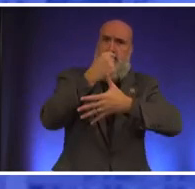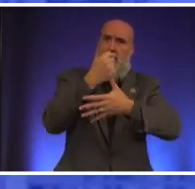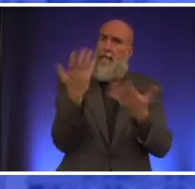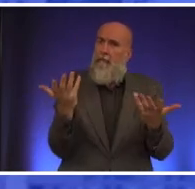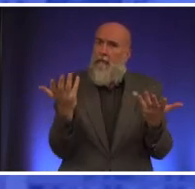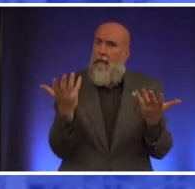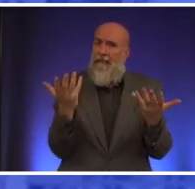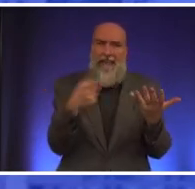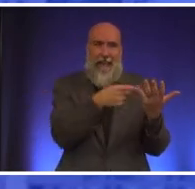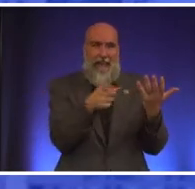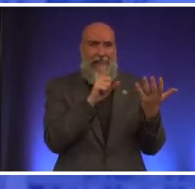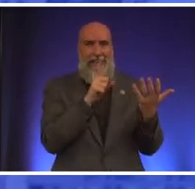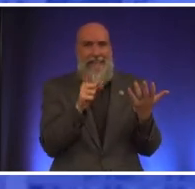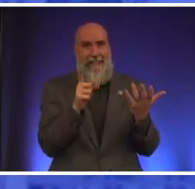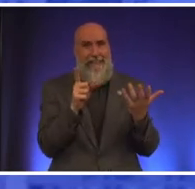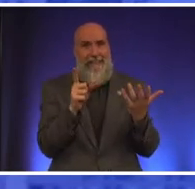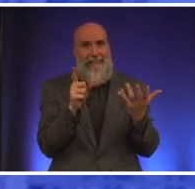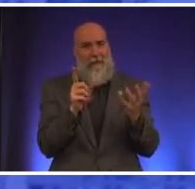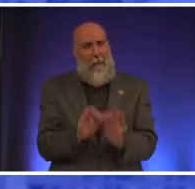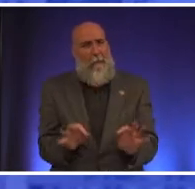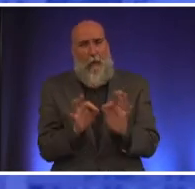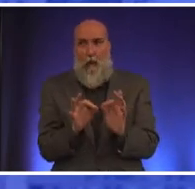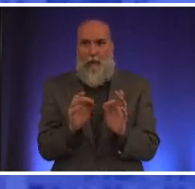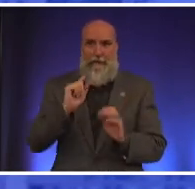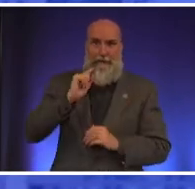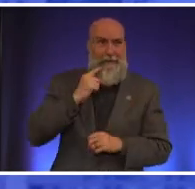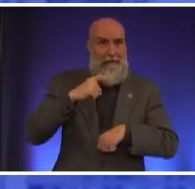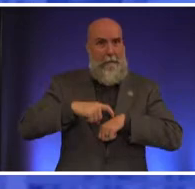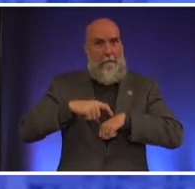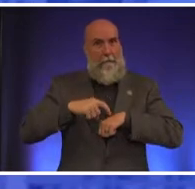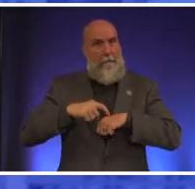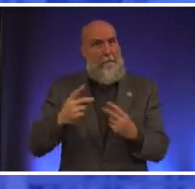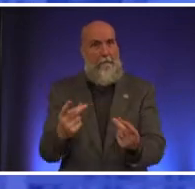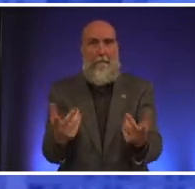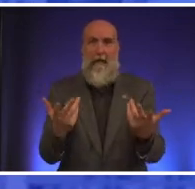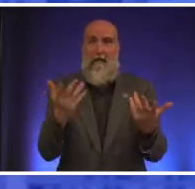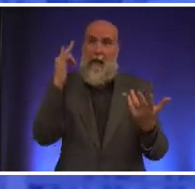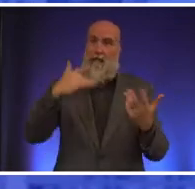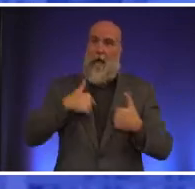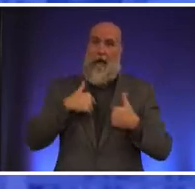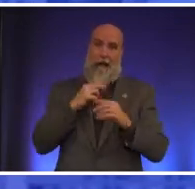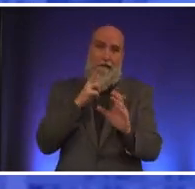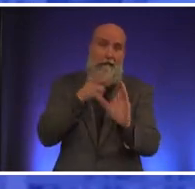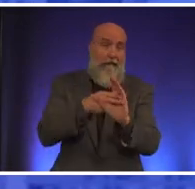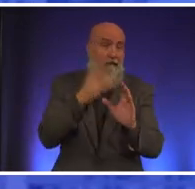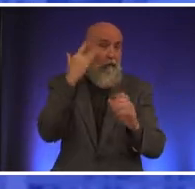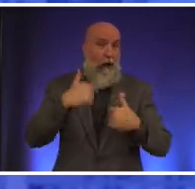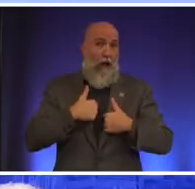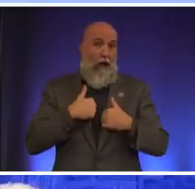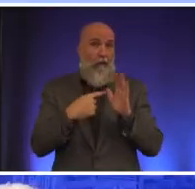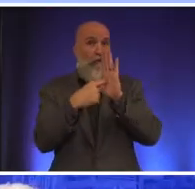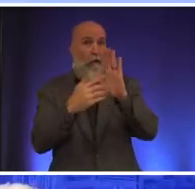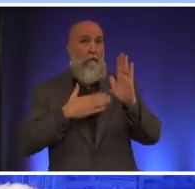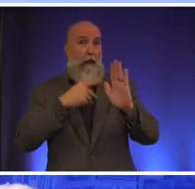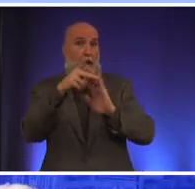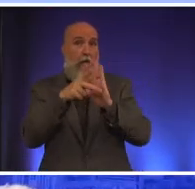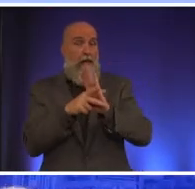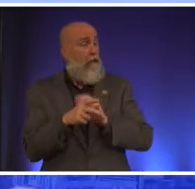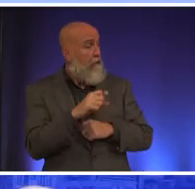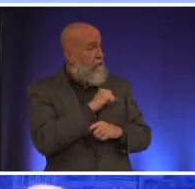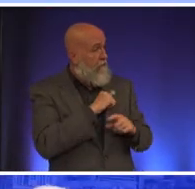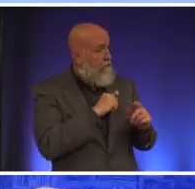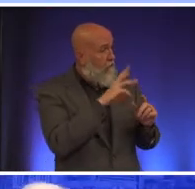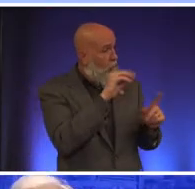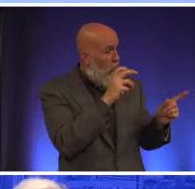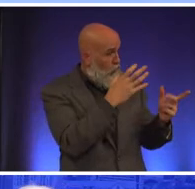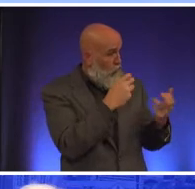this is an urgent critical time for the city and this is this is this is why i'm running and this is what my policies reflect senator watson if you'd like to reply that